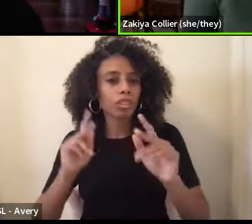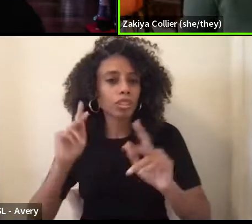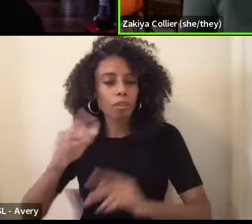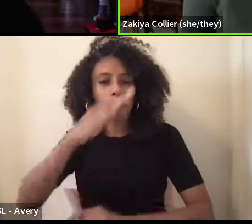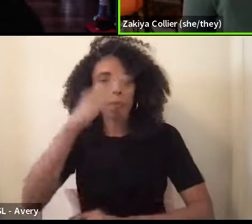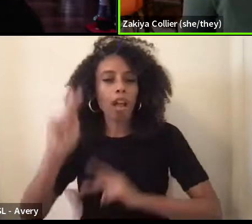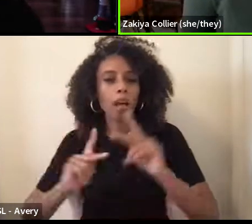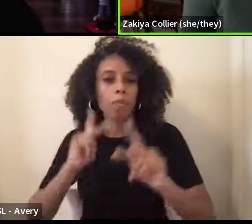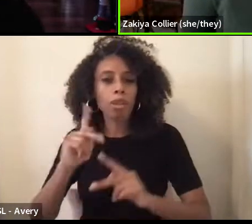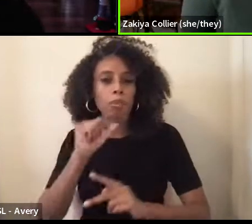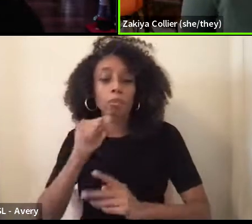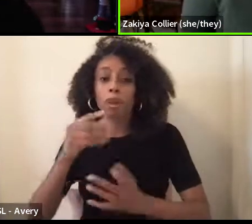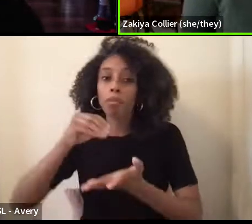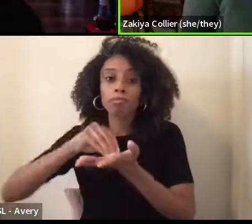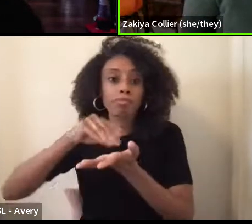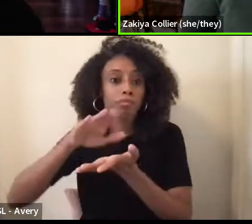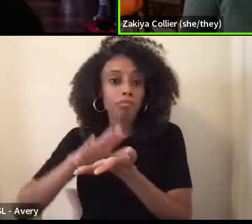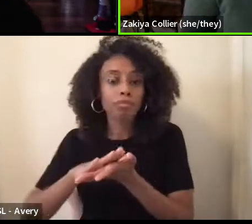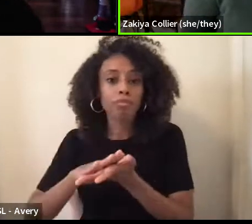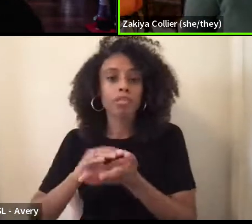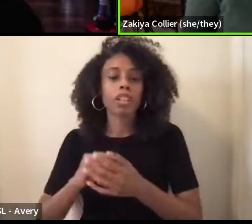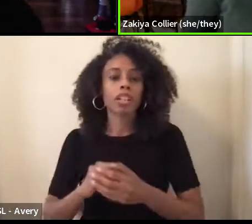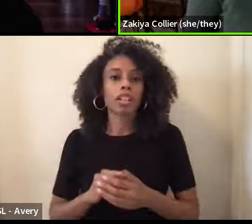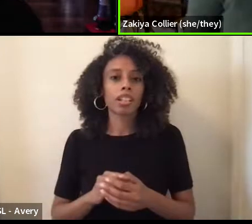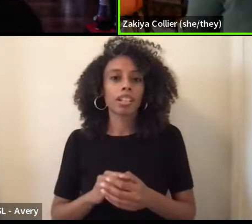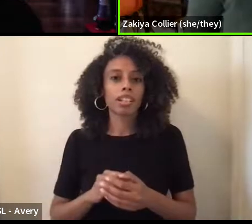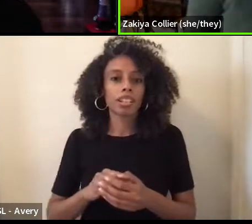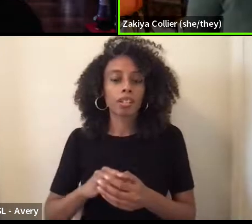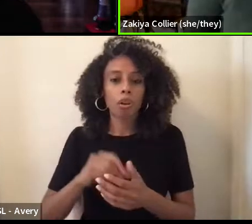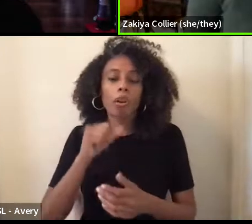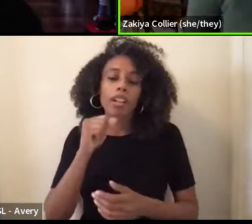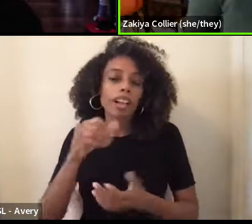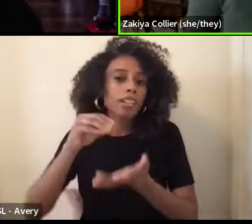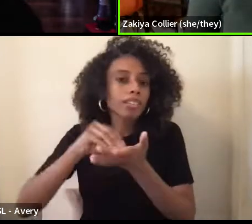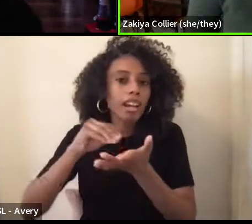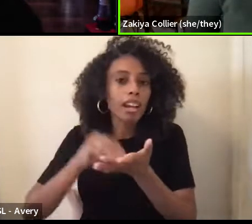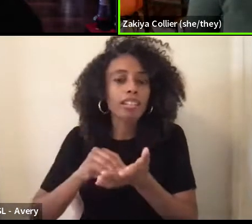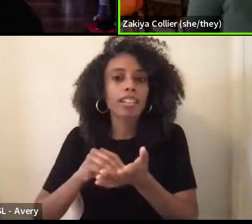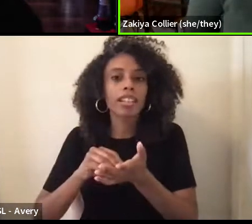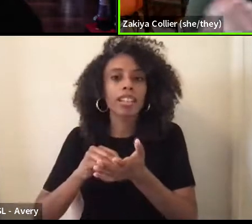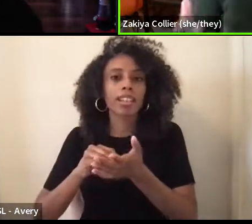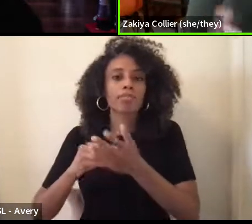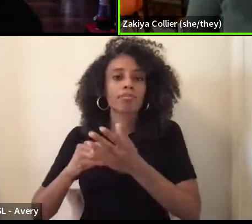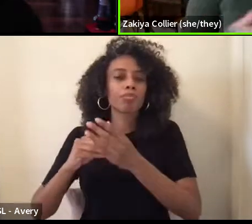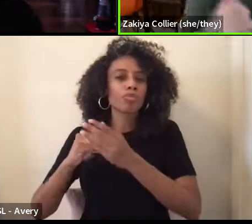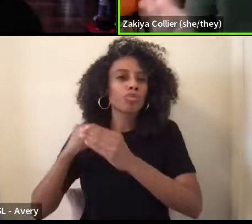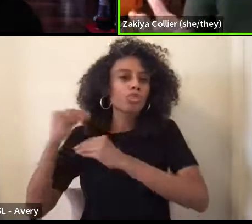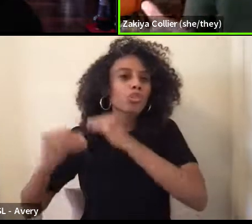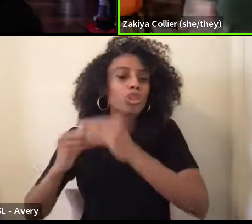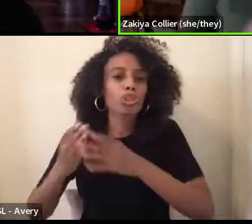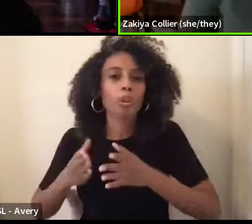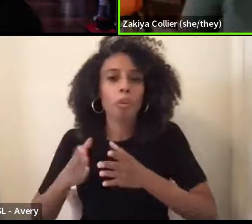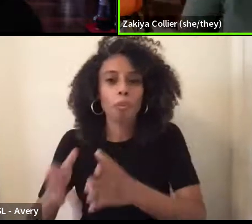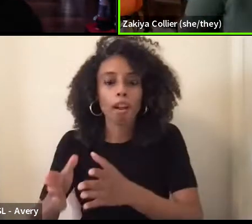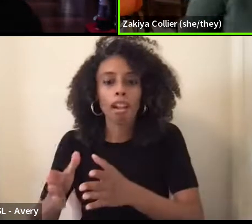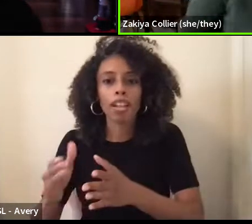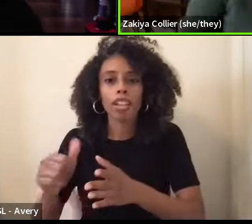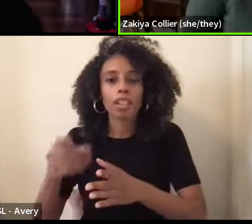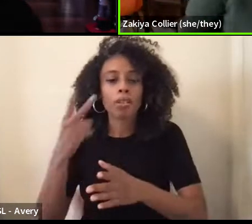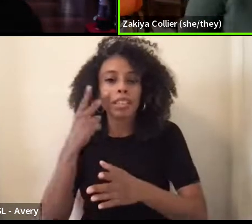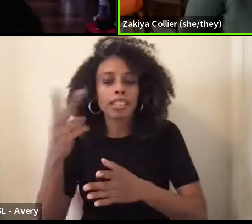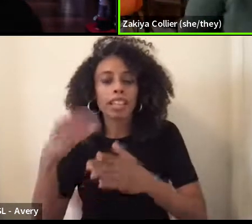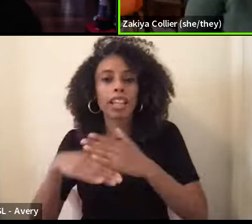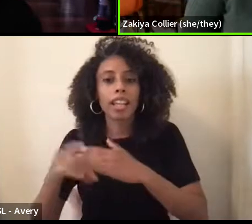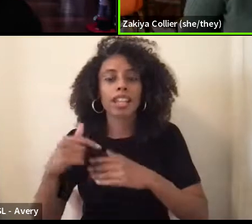been documented at all, um, or at least not documented in the traditional way that it would end up in an official